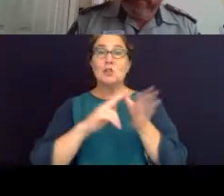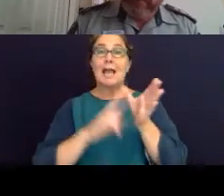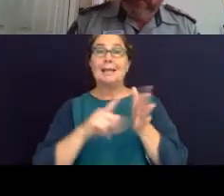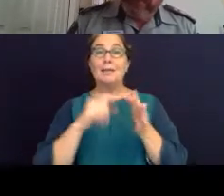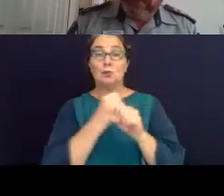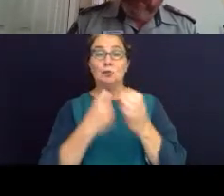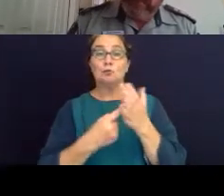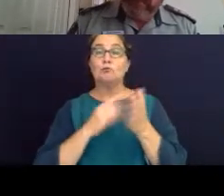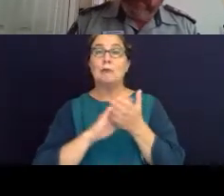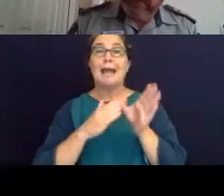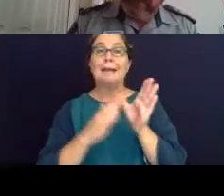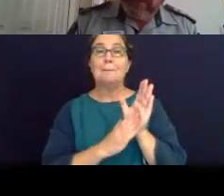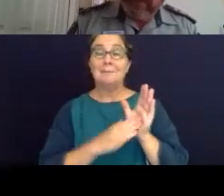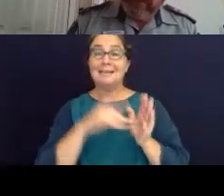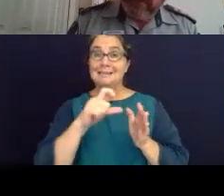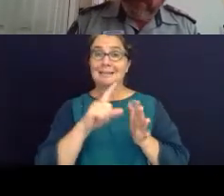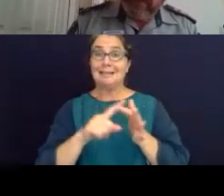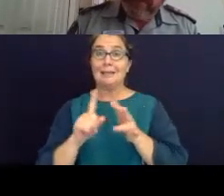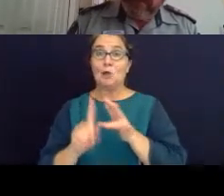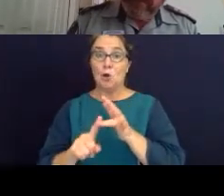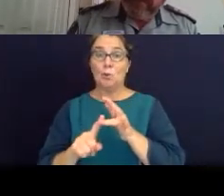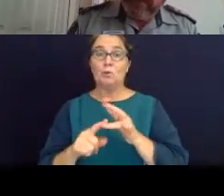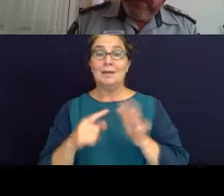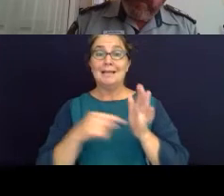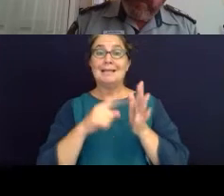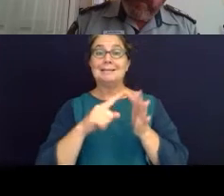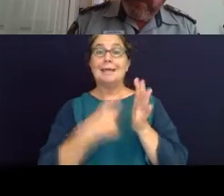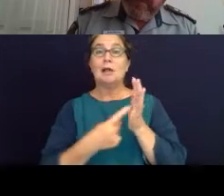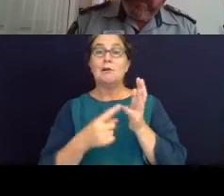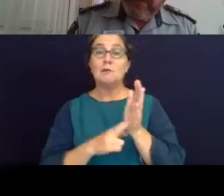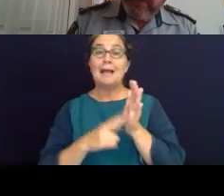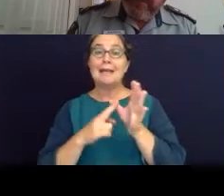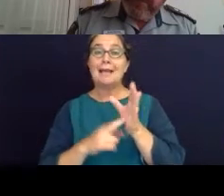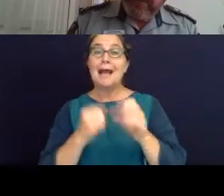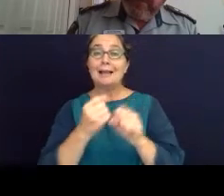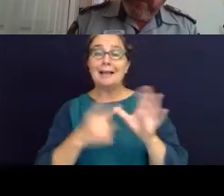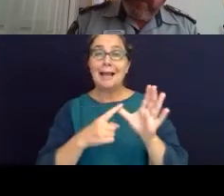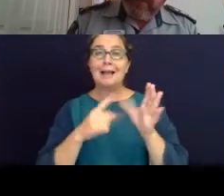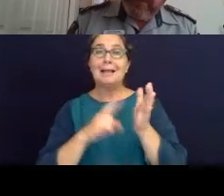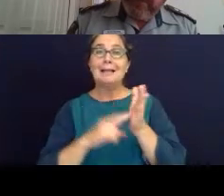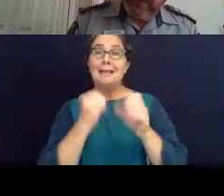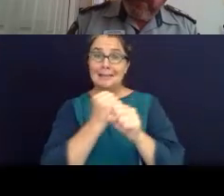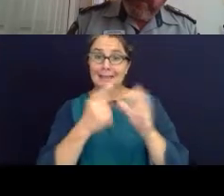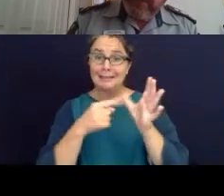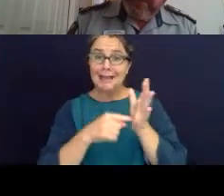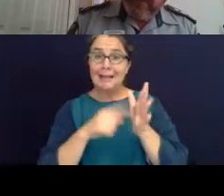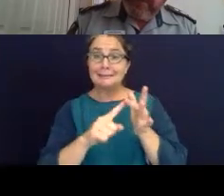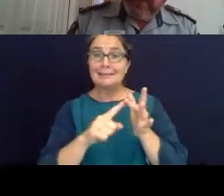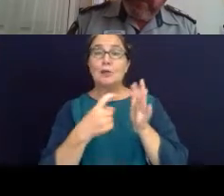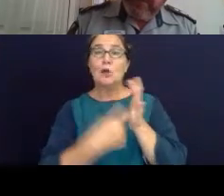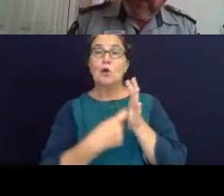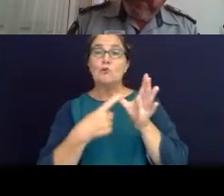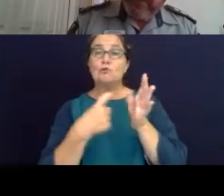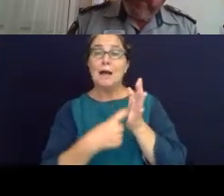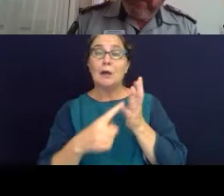CEO of the Tarananga Nāti Rarua organization and I'm sure